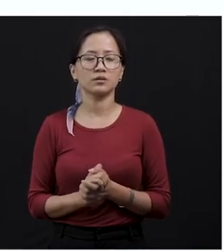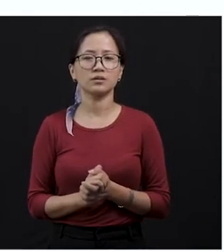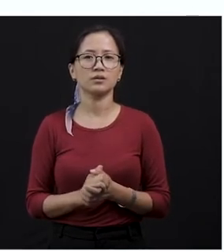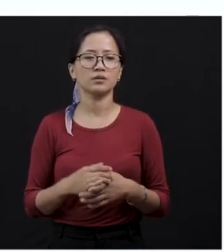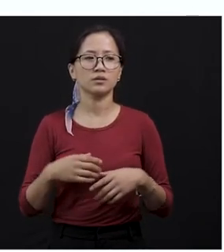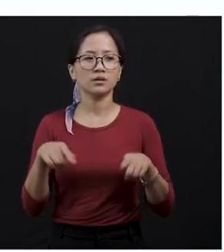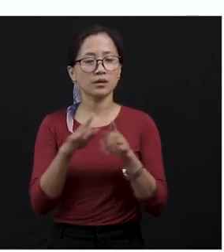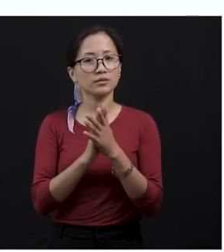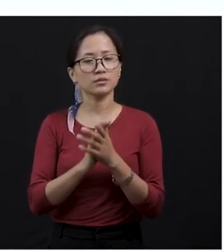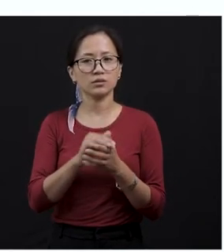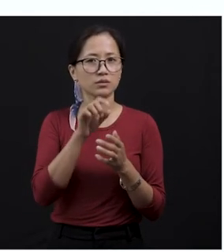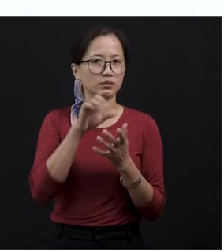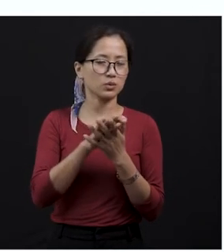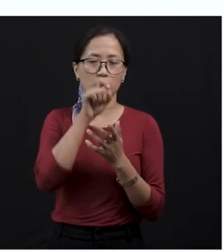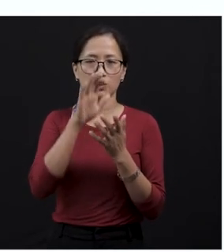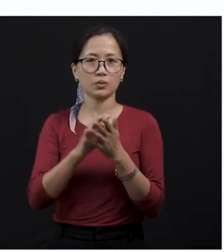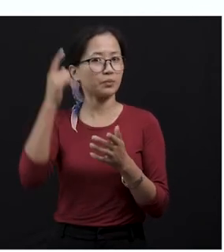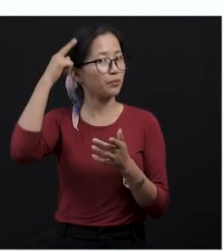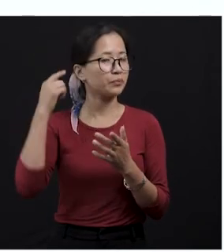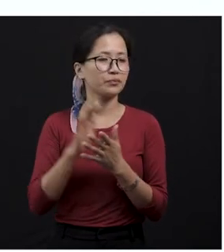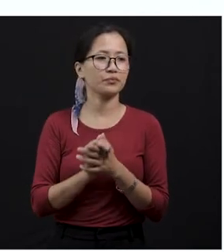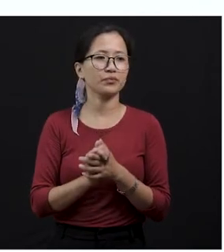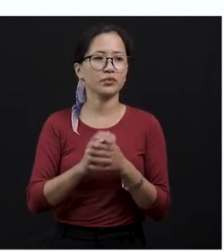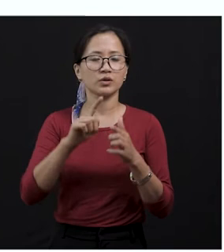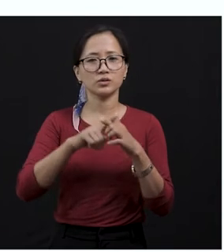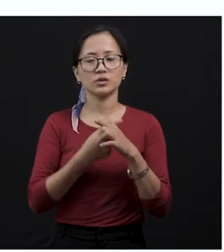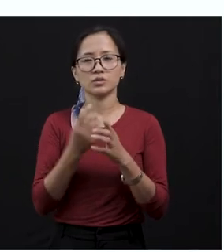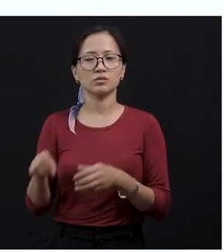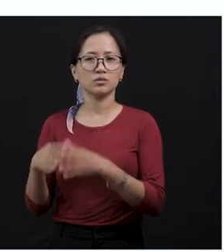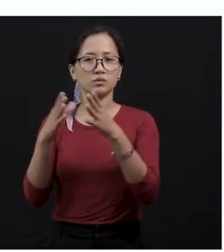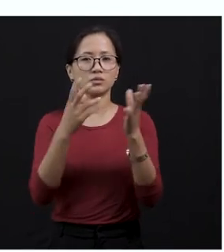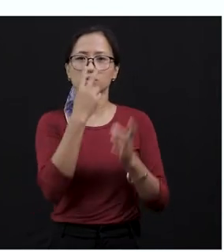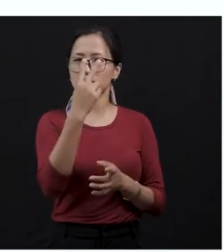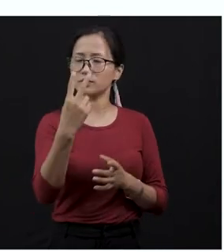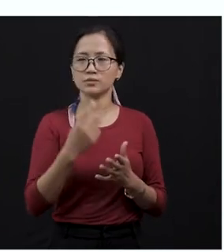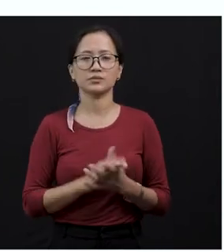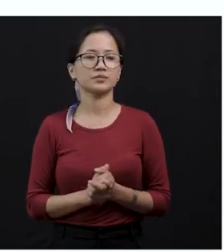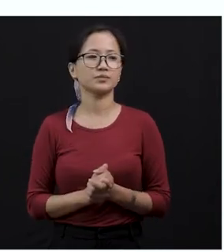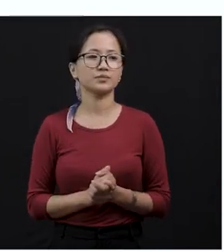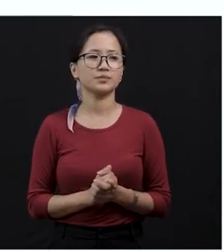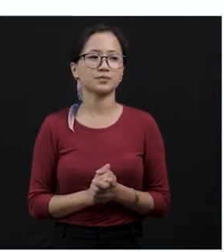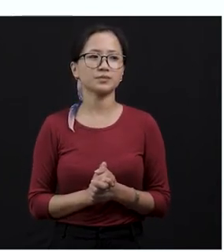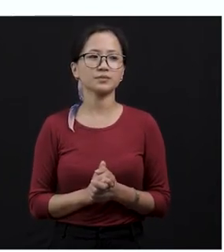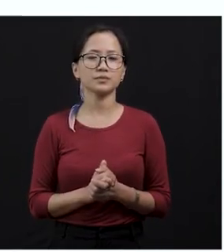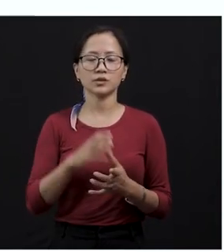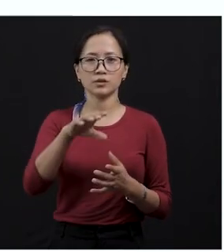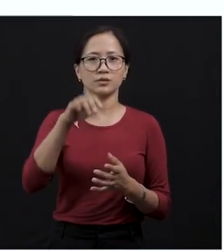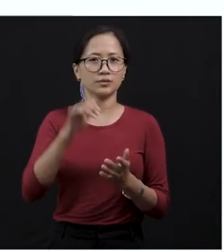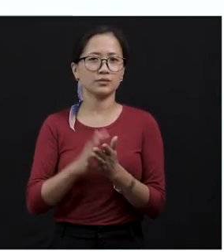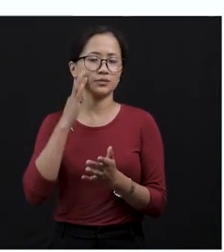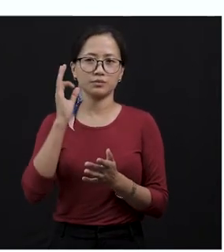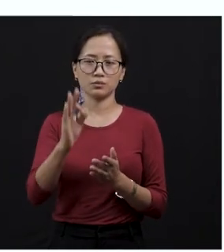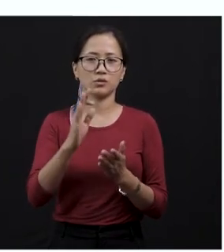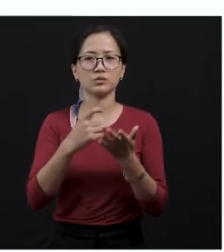This is a miner and this is the jungle crow, okay? Miner and the jungle crow. Have a good look at these two pictures because they are going to take a very